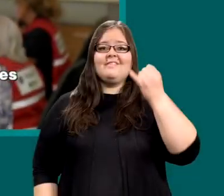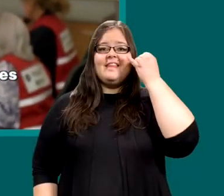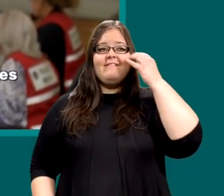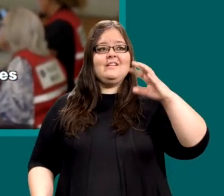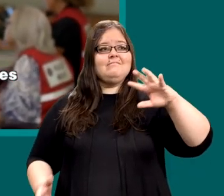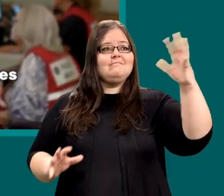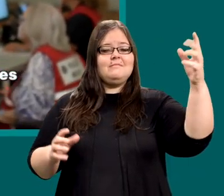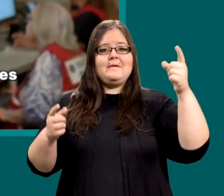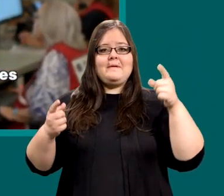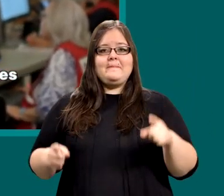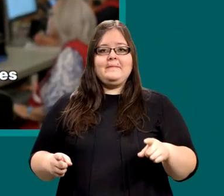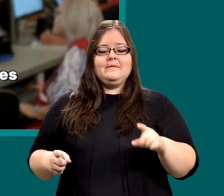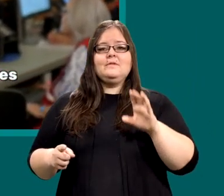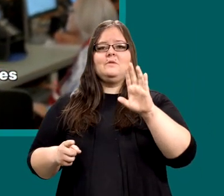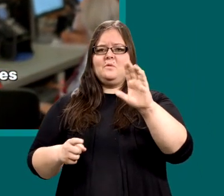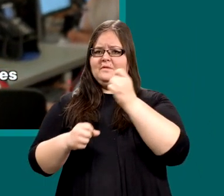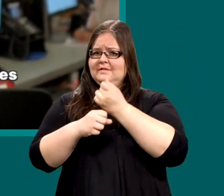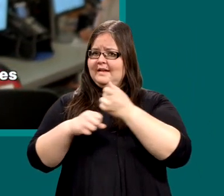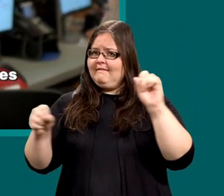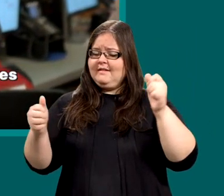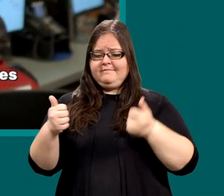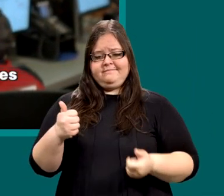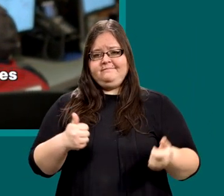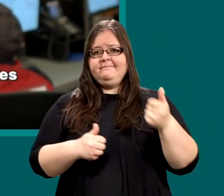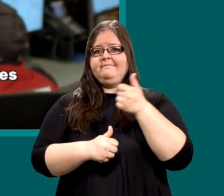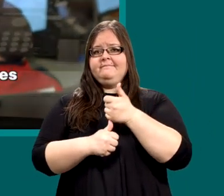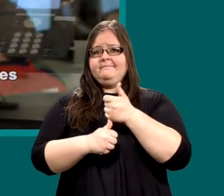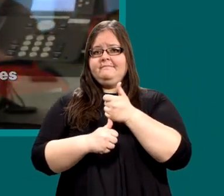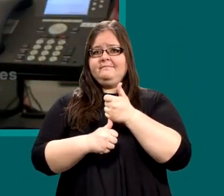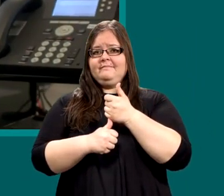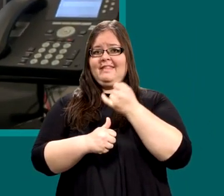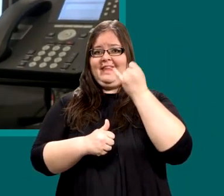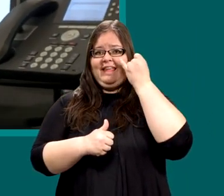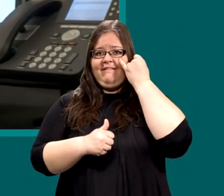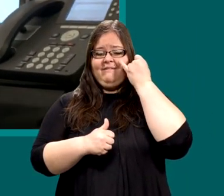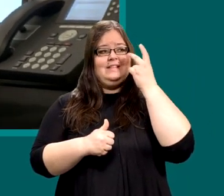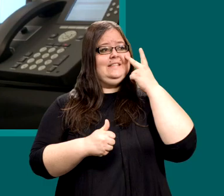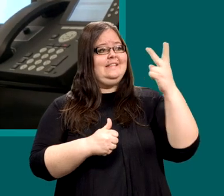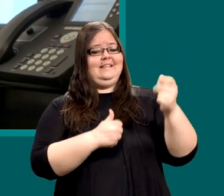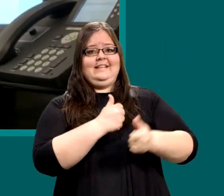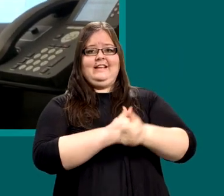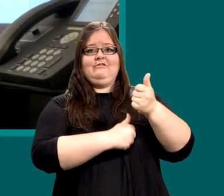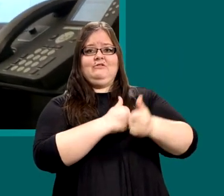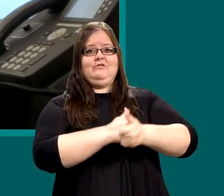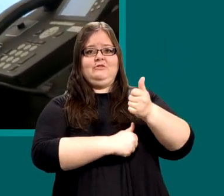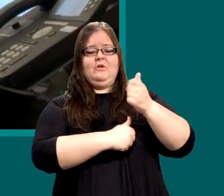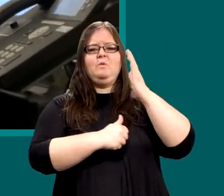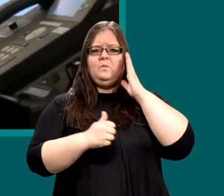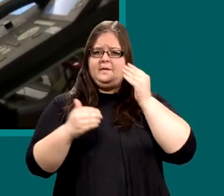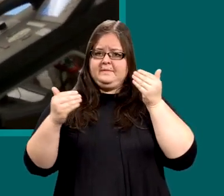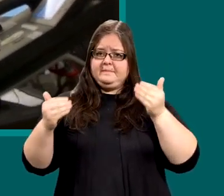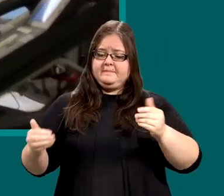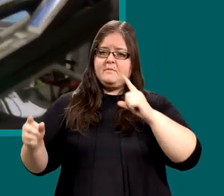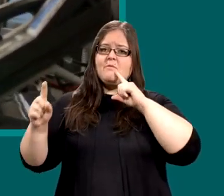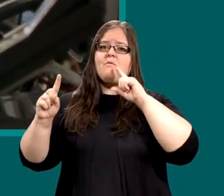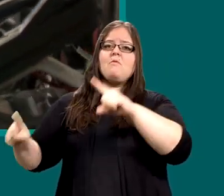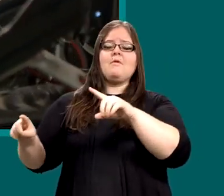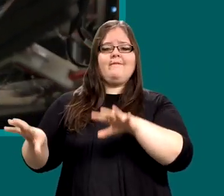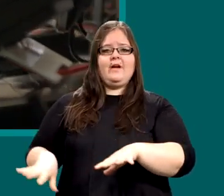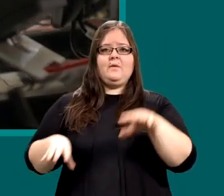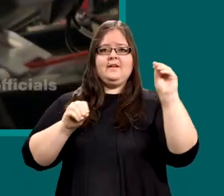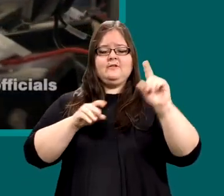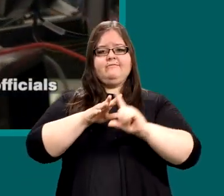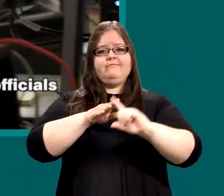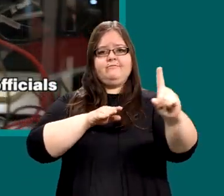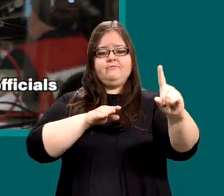When disasters happen, your safety is our top priority. If we see danger heading your way, we will order an